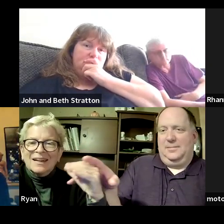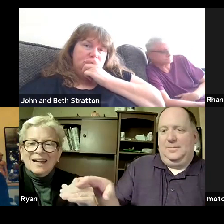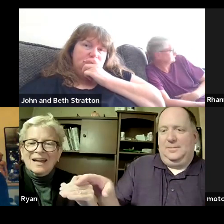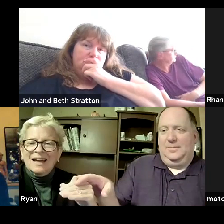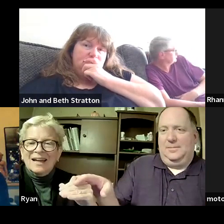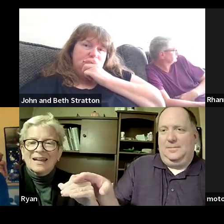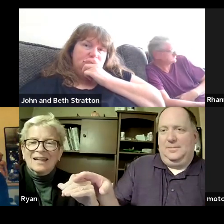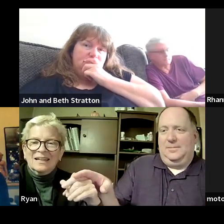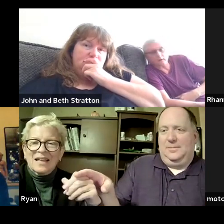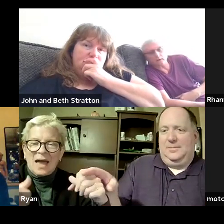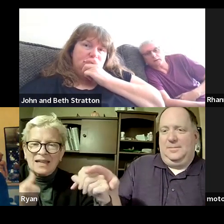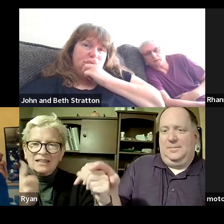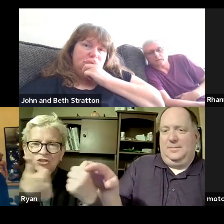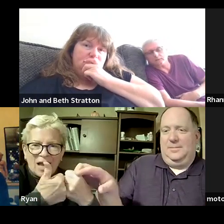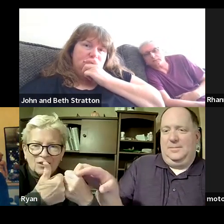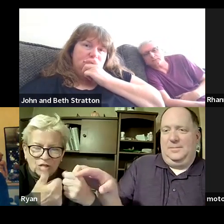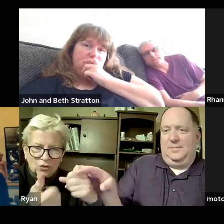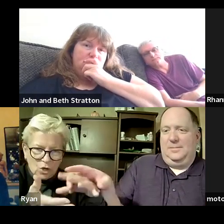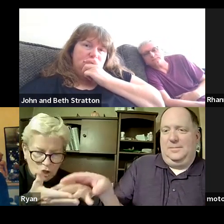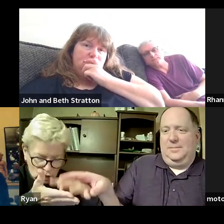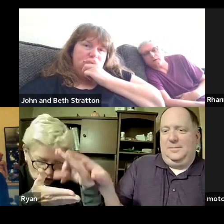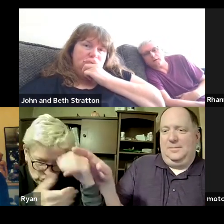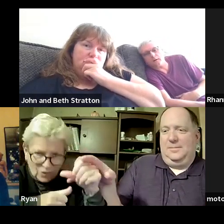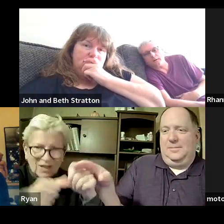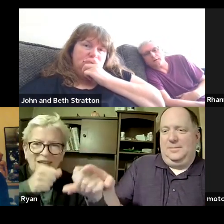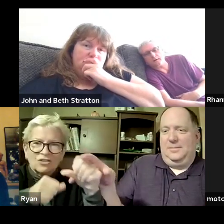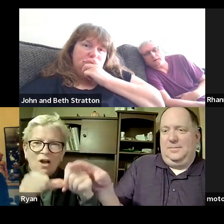you learn each other's love language okay